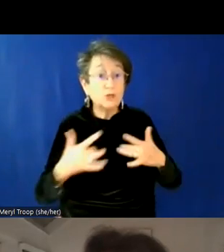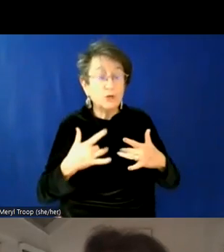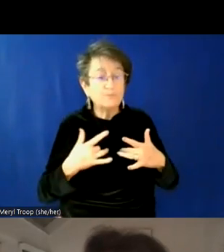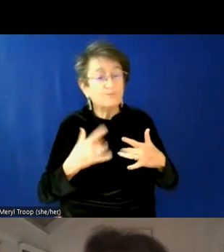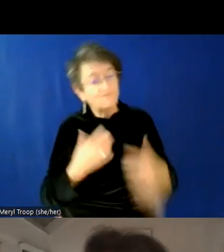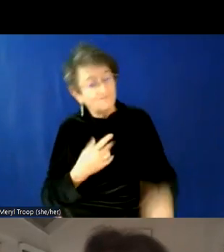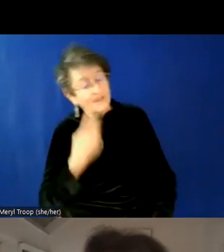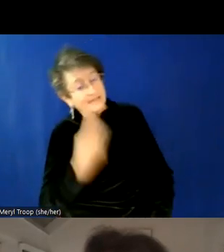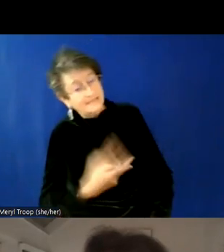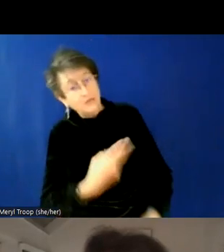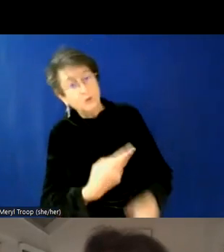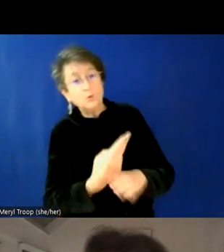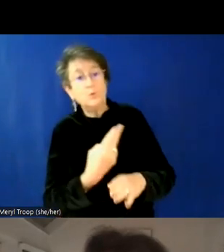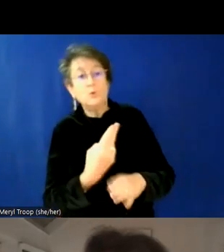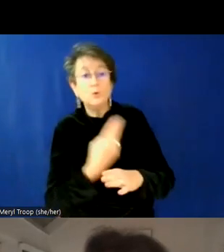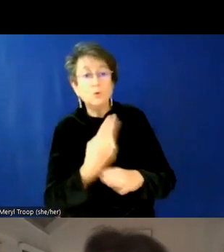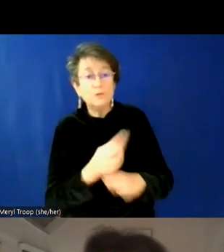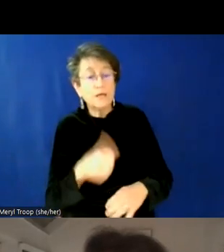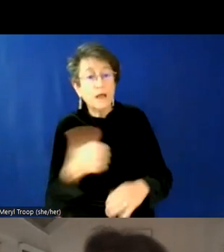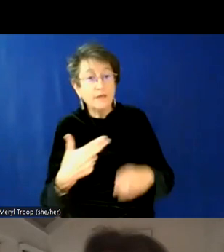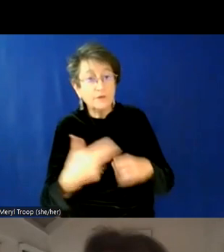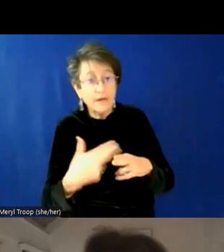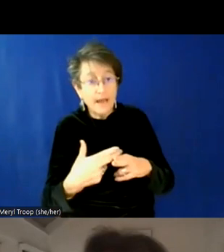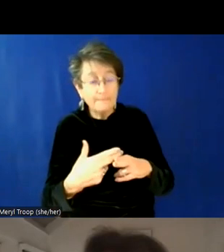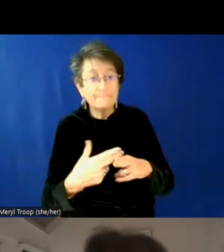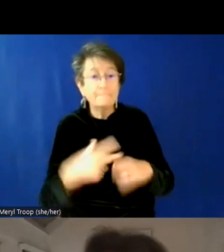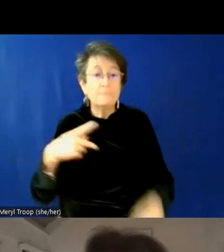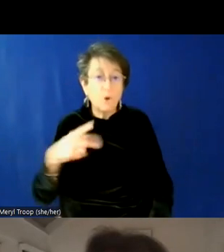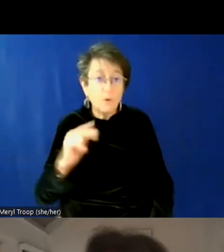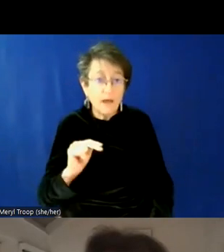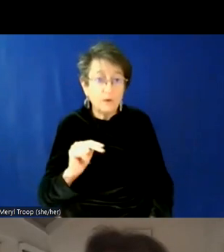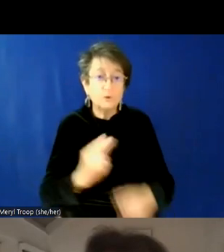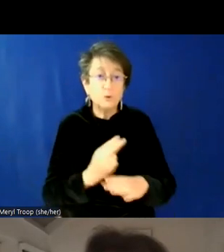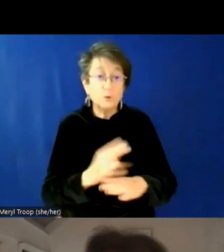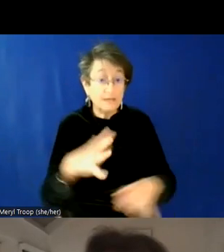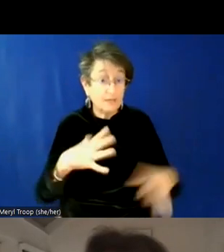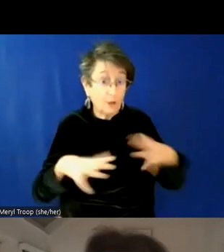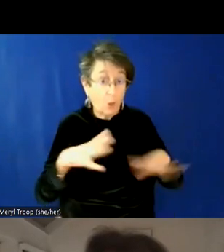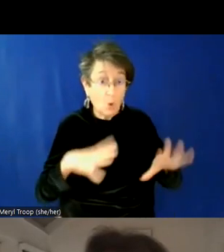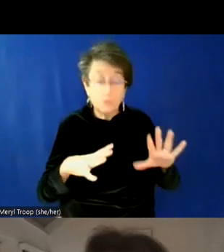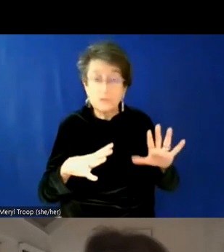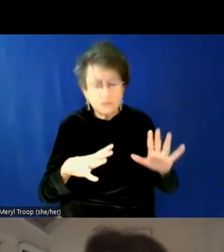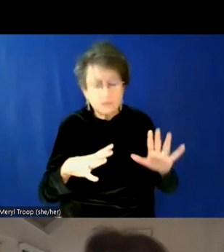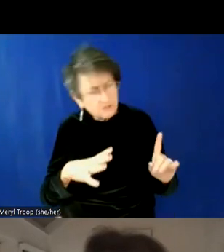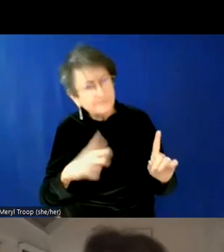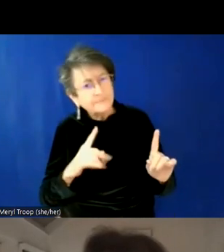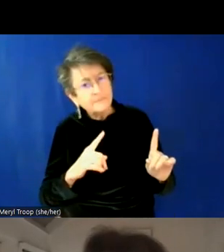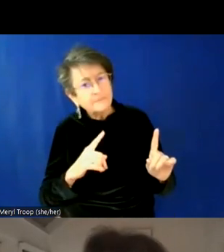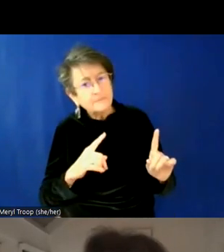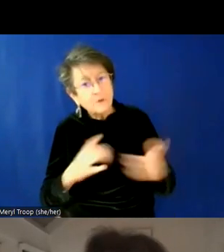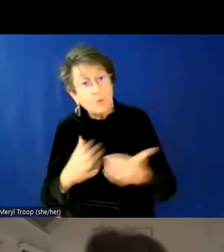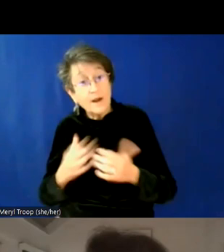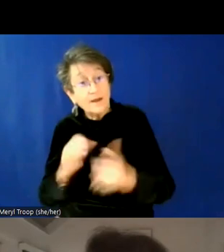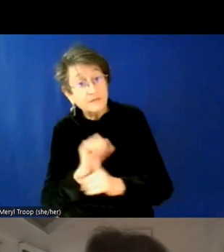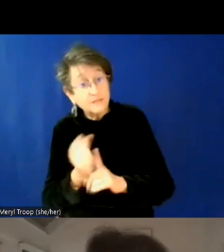going by this name and these pronouns, wanting to wear these clothes, whether you're at whatever setting you're in the youth with, um, but I don't see